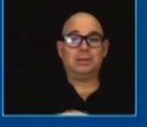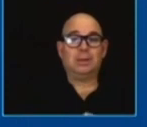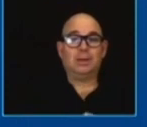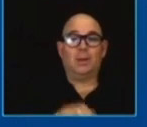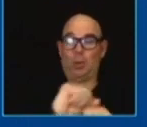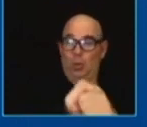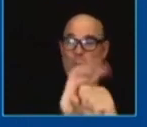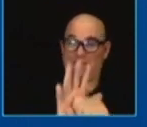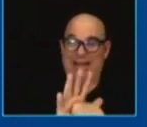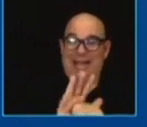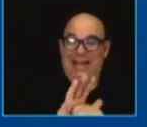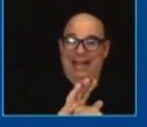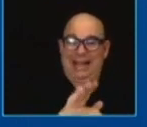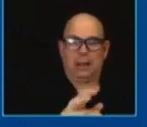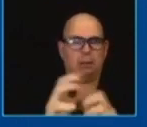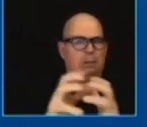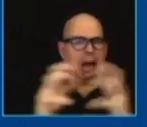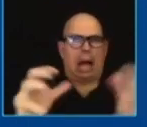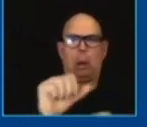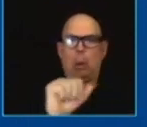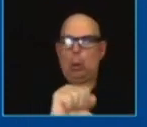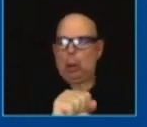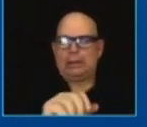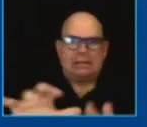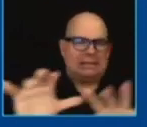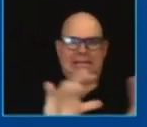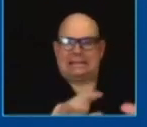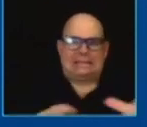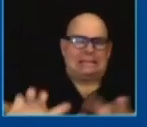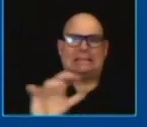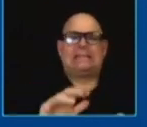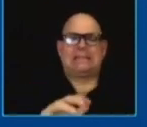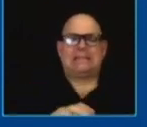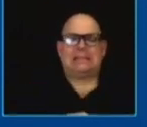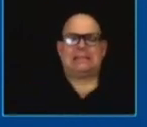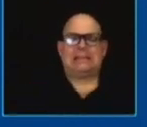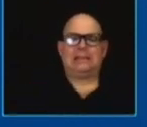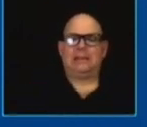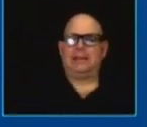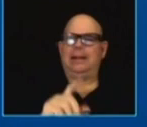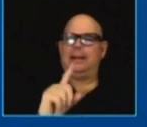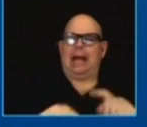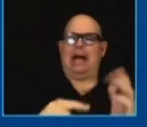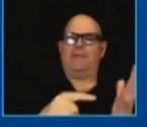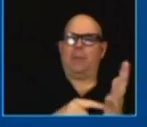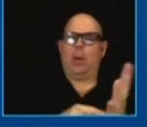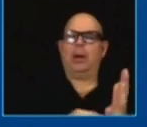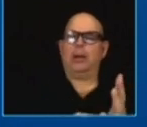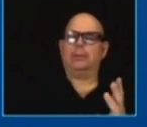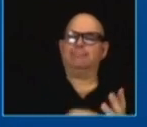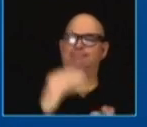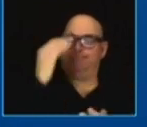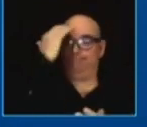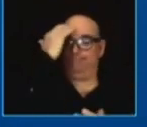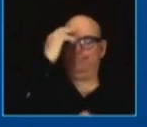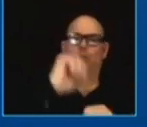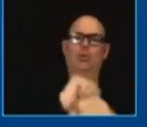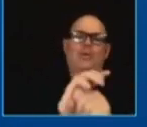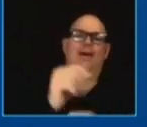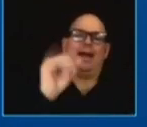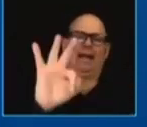much so much and i've been looking to have an excuse to get you to the get you to the white house